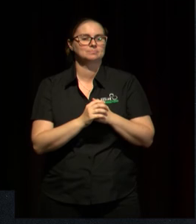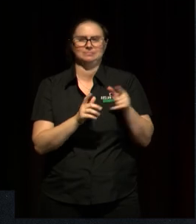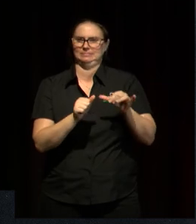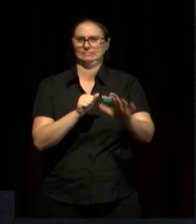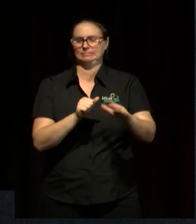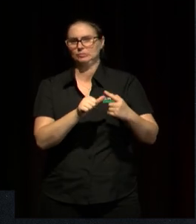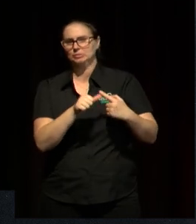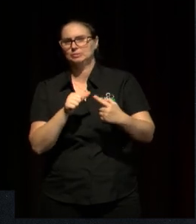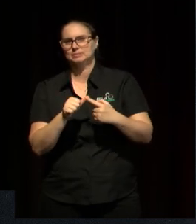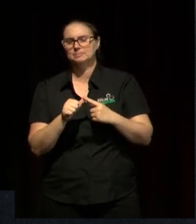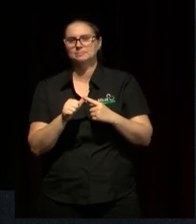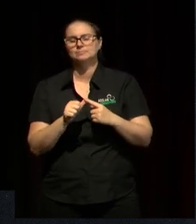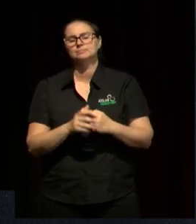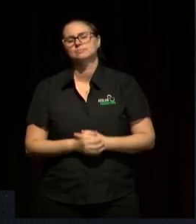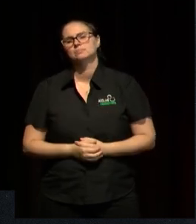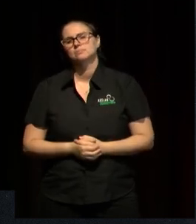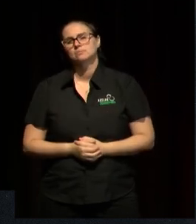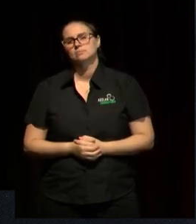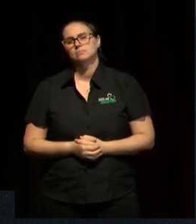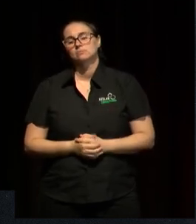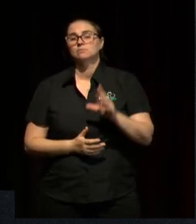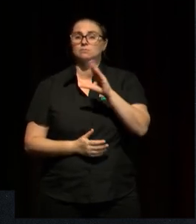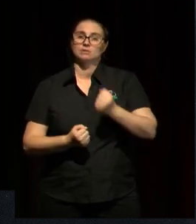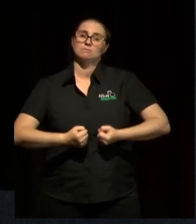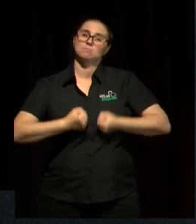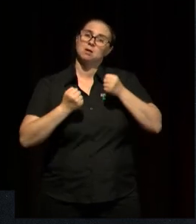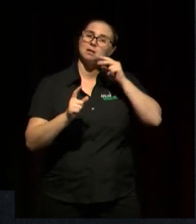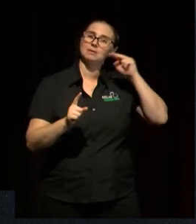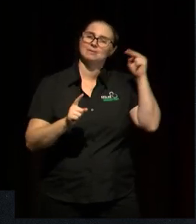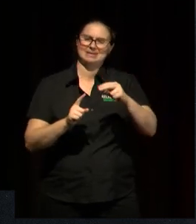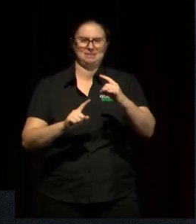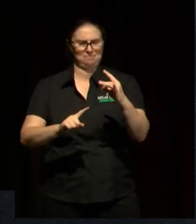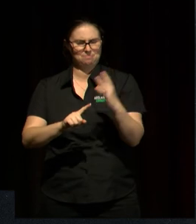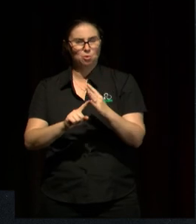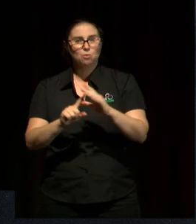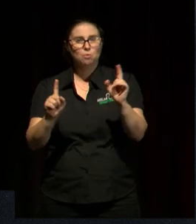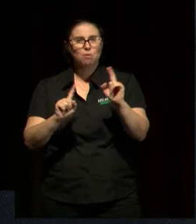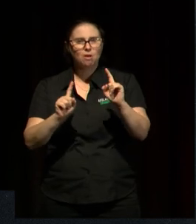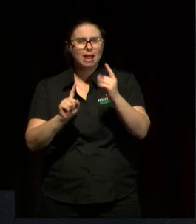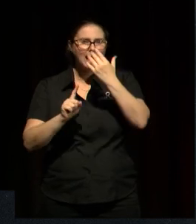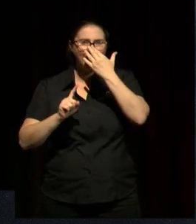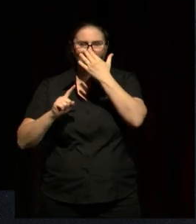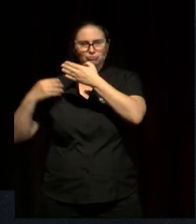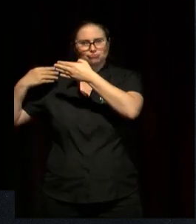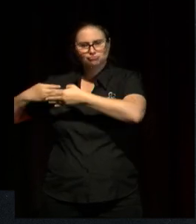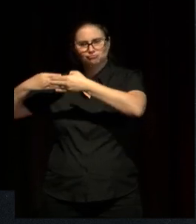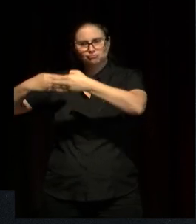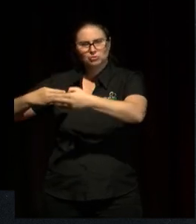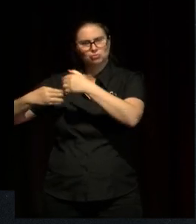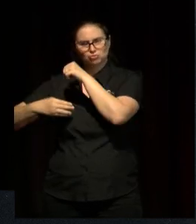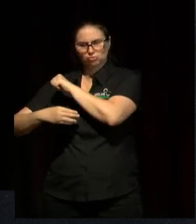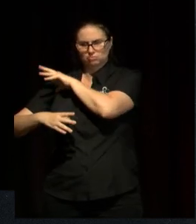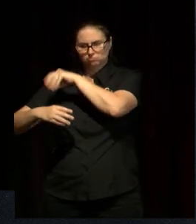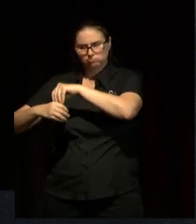The intergenerationality is really important from my perspective here, that children should be considered